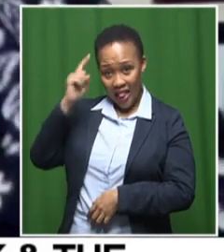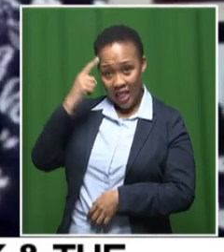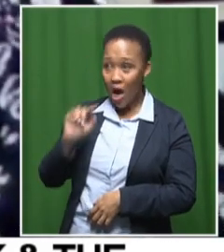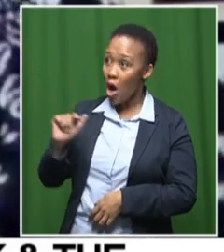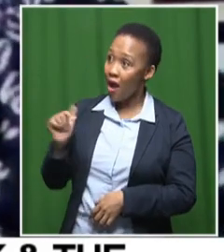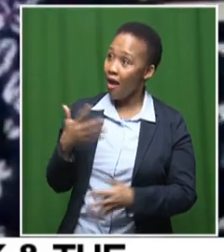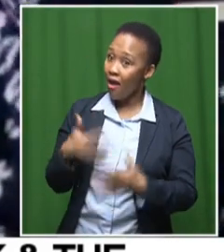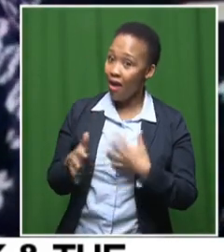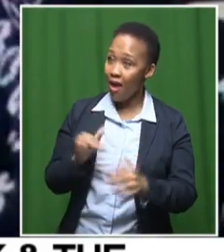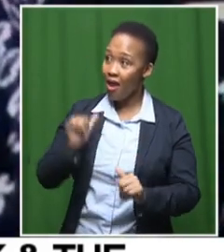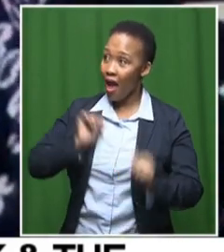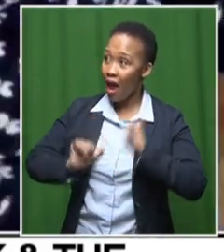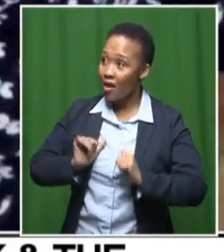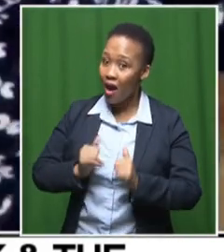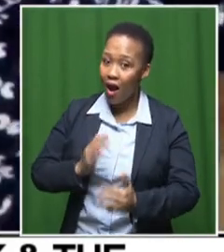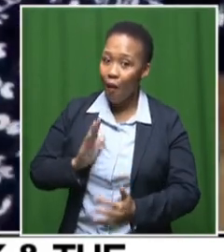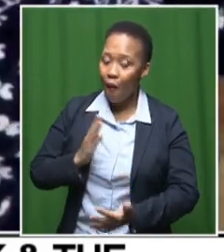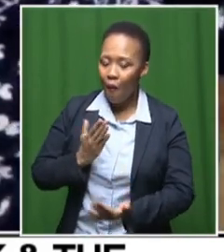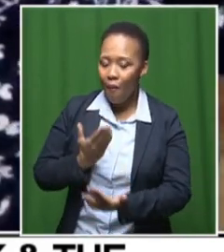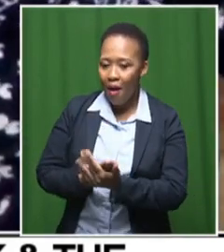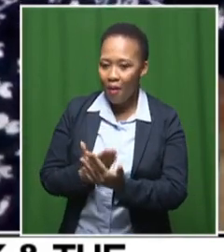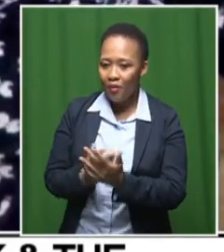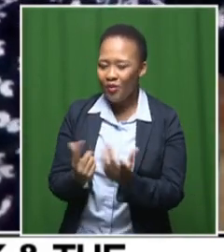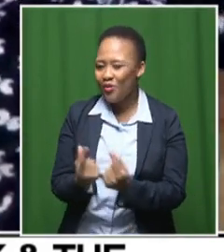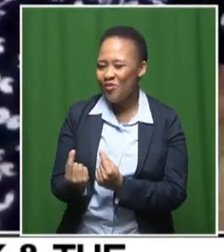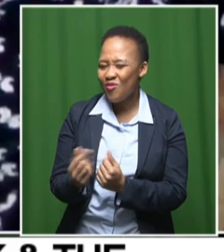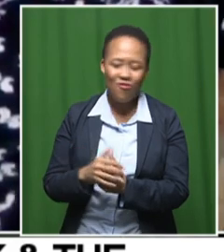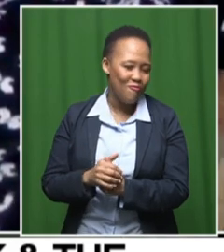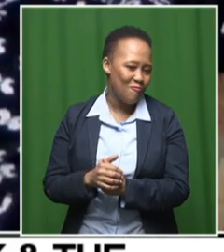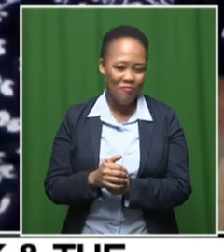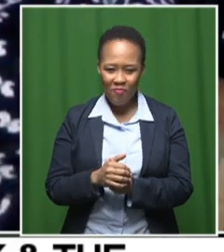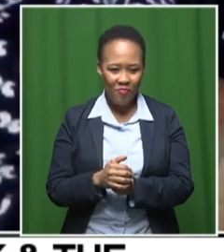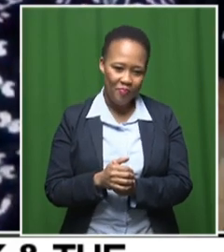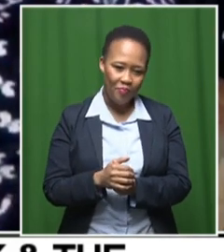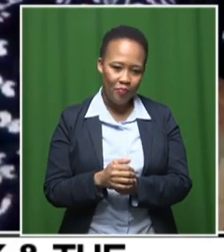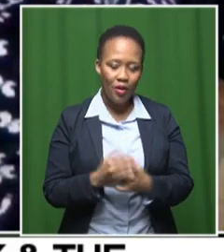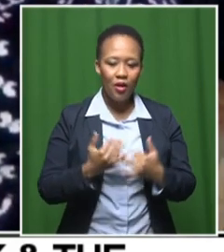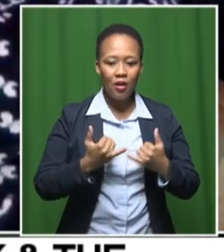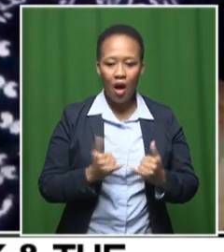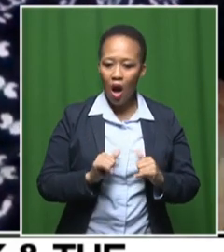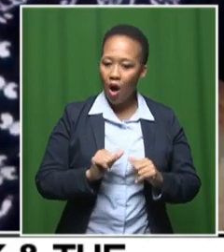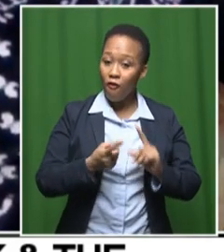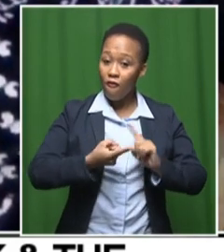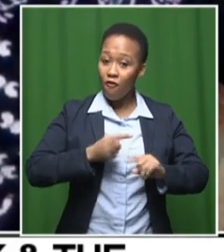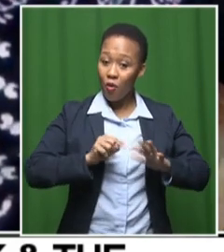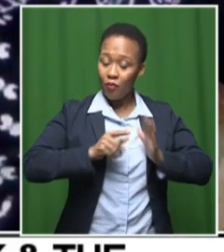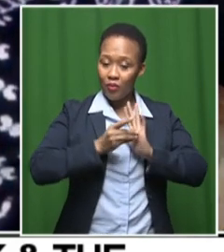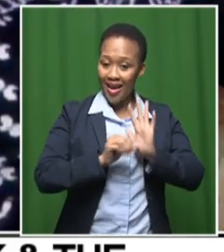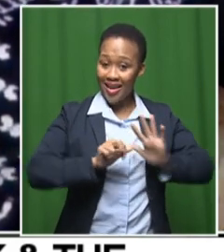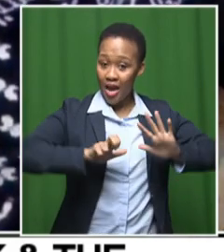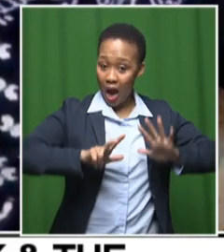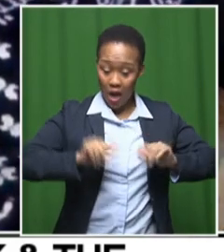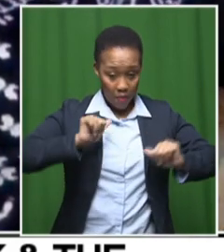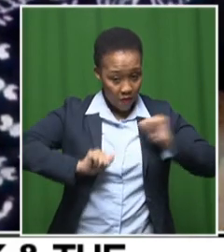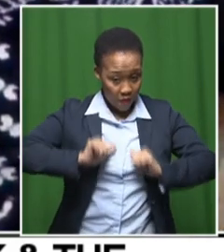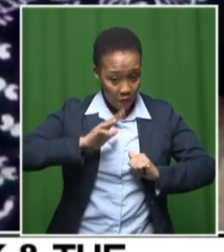this. Yeah. So now you've been performing since the 8th. What's been the response from the Durban audience?